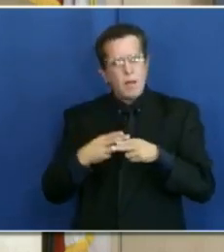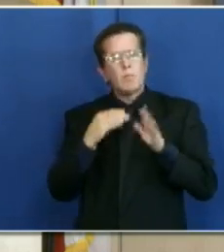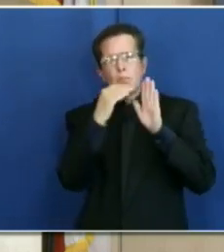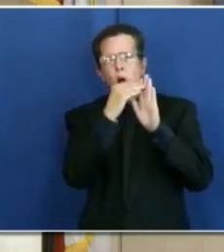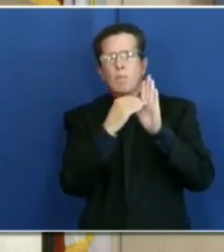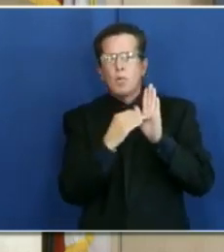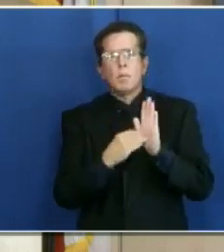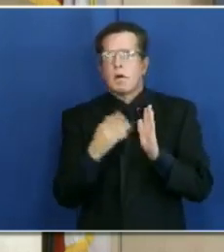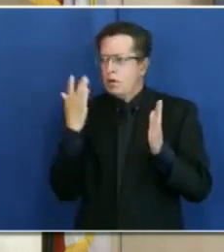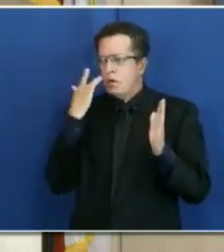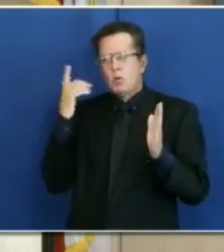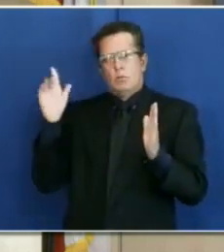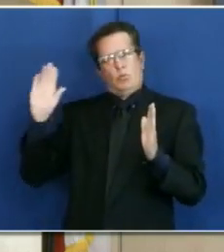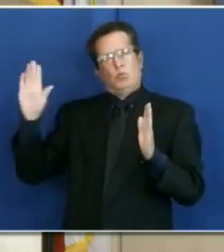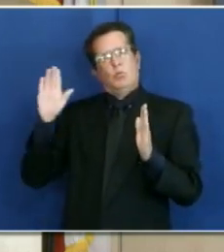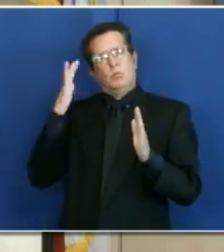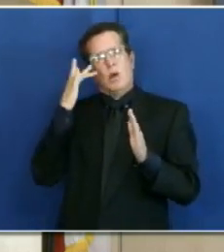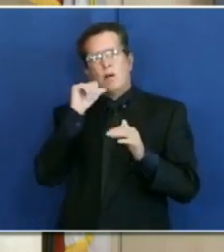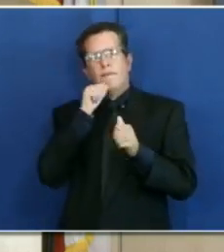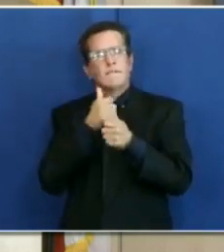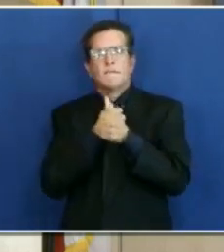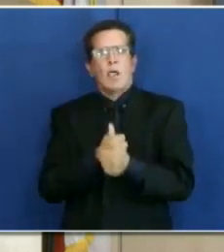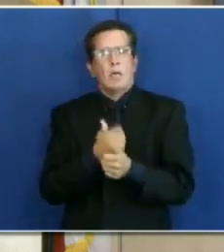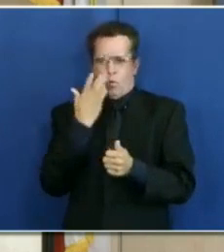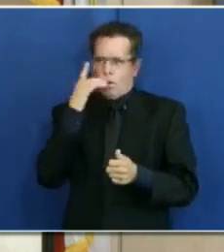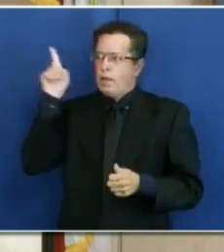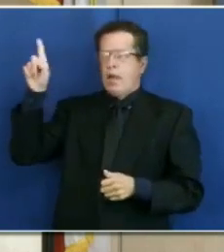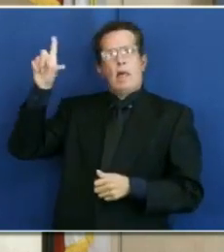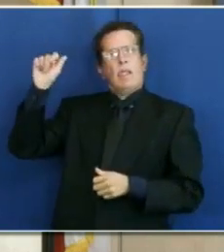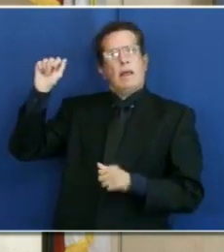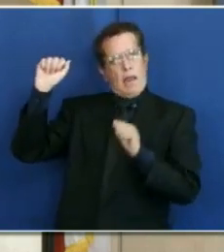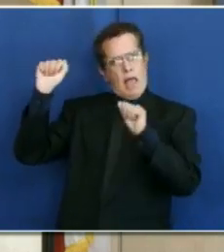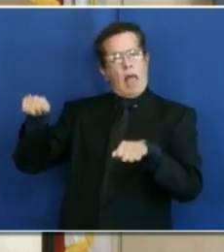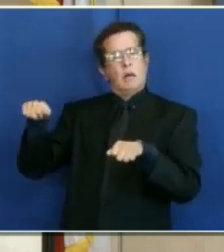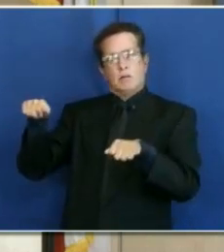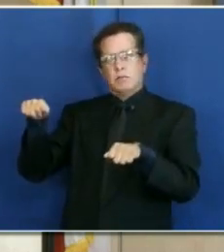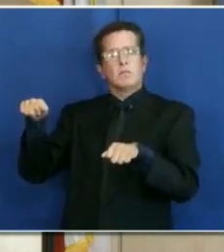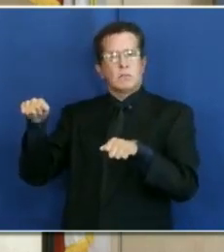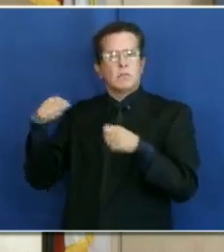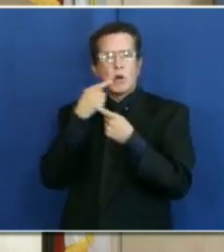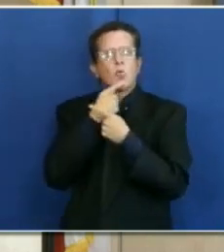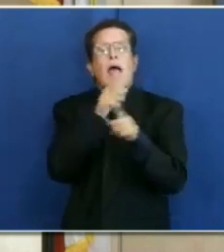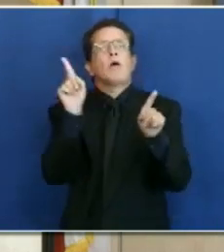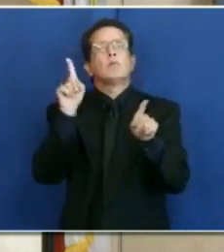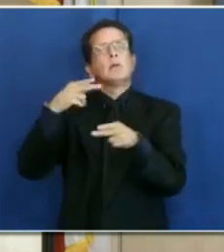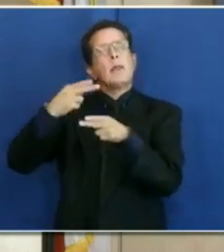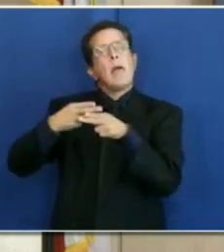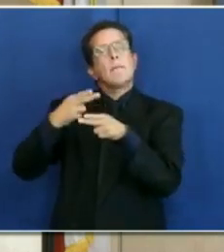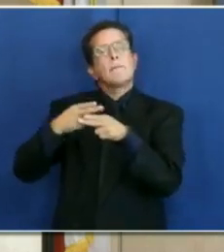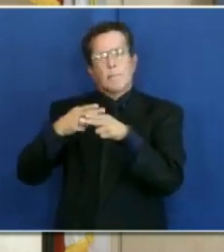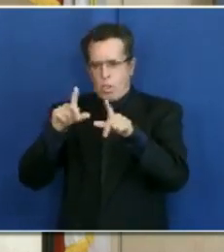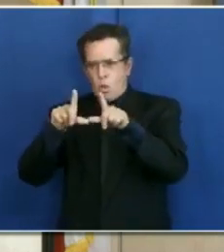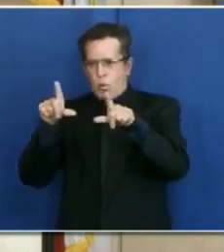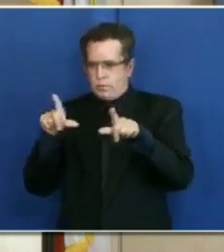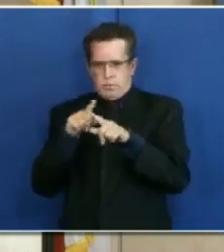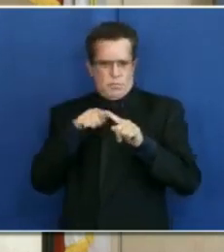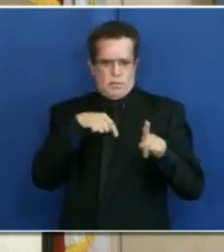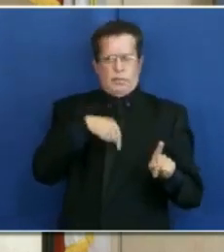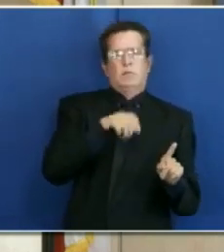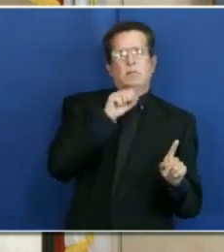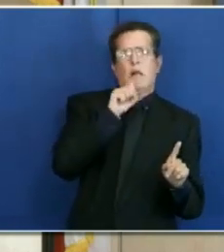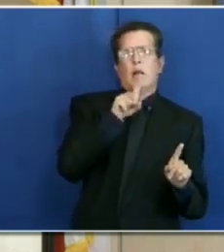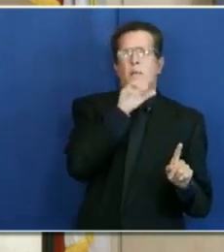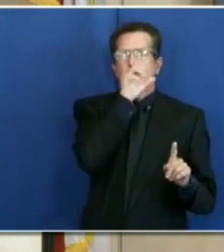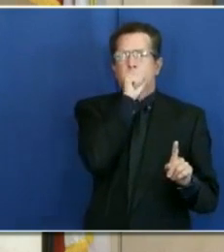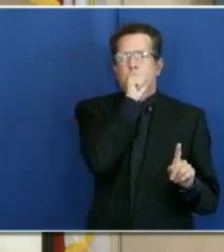would you guys respond to this question? How is it okay for L.A. to release this information with specific locations, and it's not okay for San